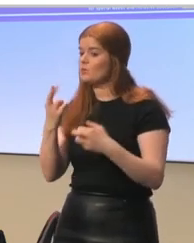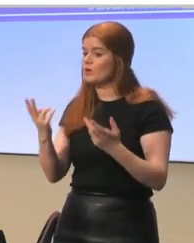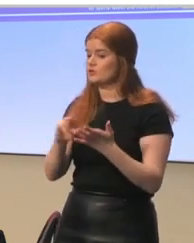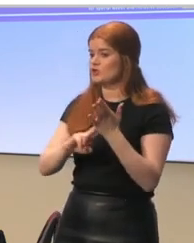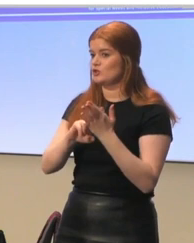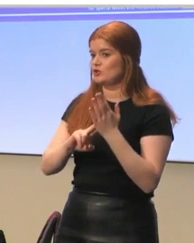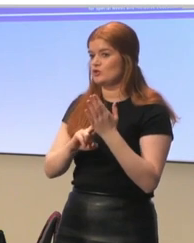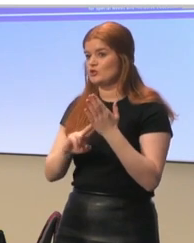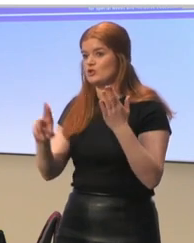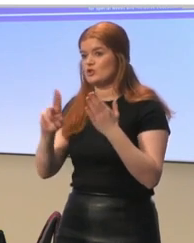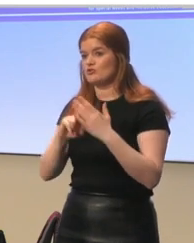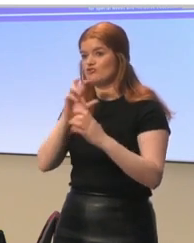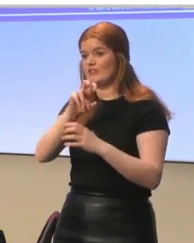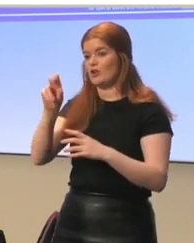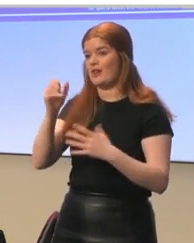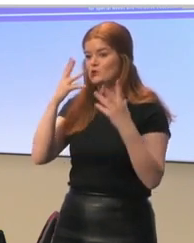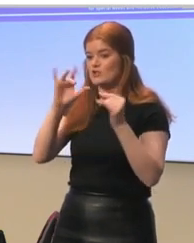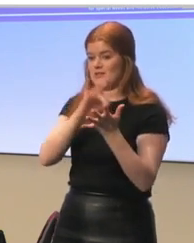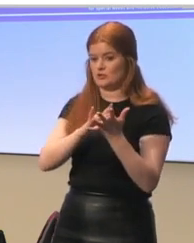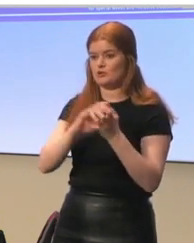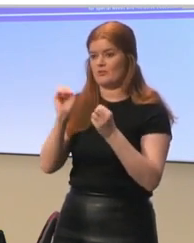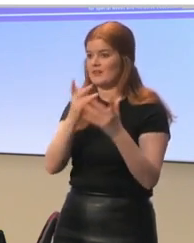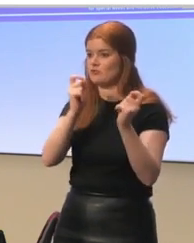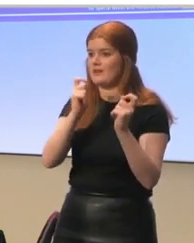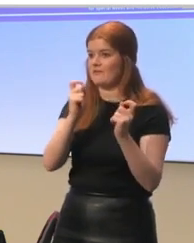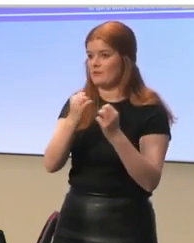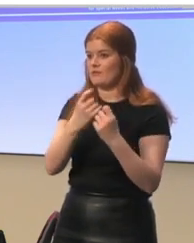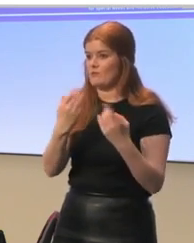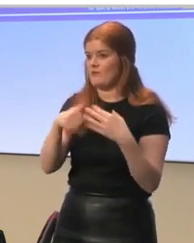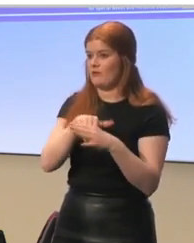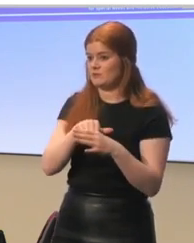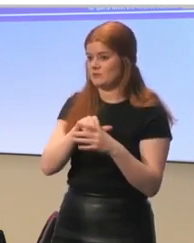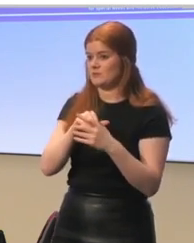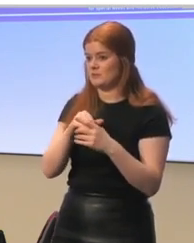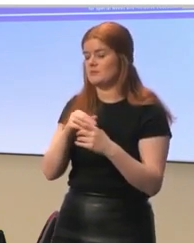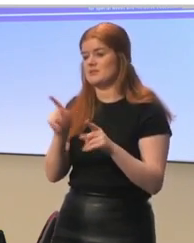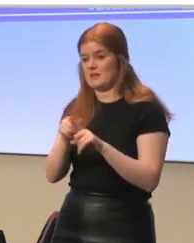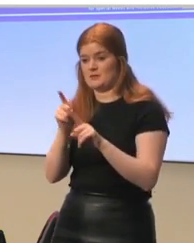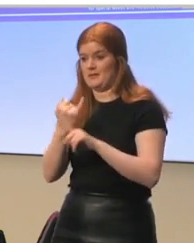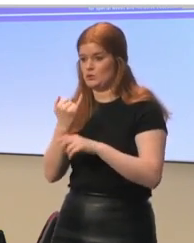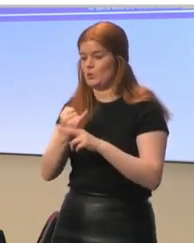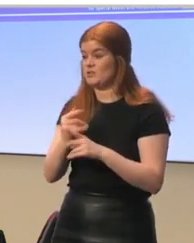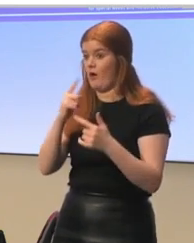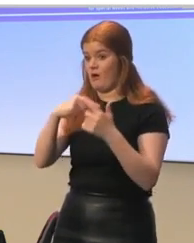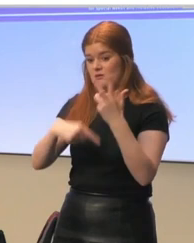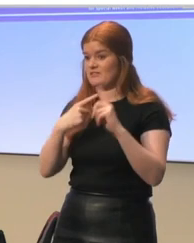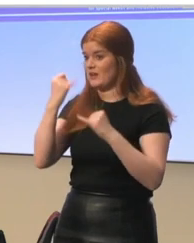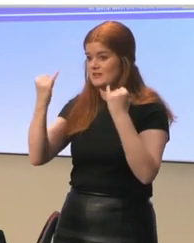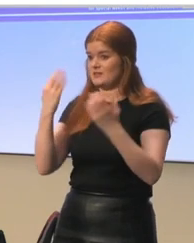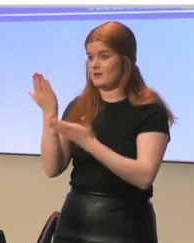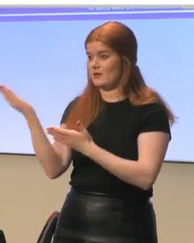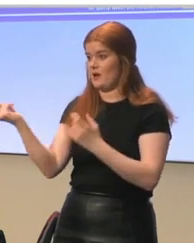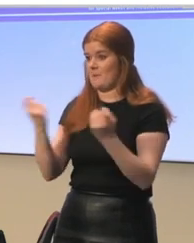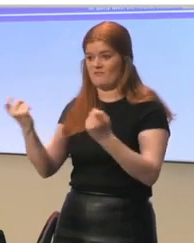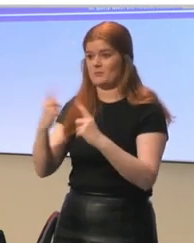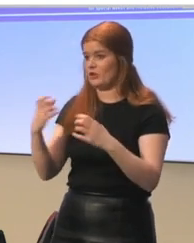of regional educational centers to provide training as a facility to upskill all, so wider than school. These are all suggestions that came from the countries. We did